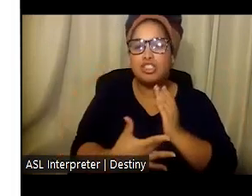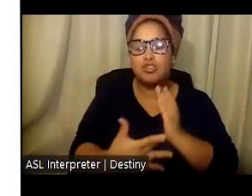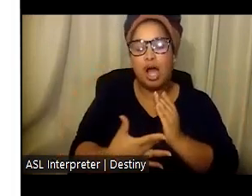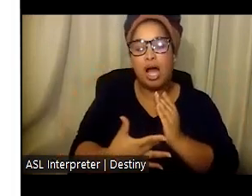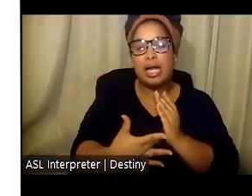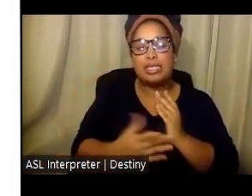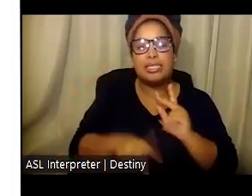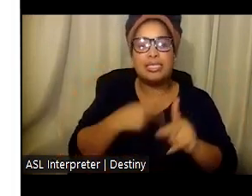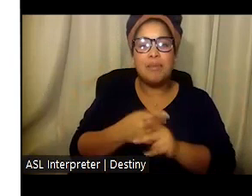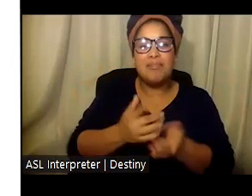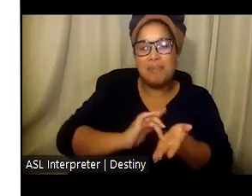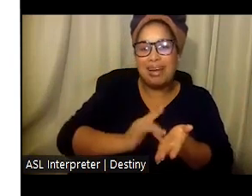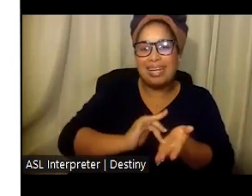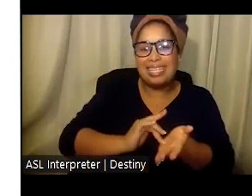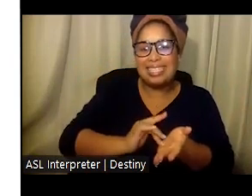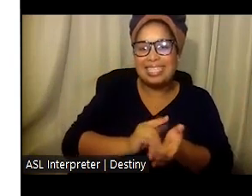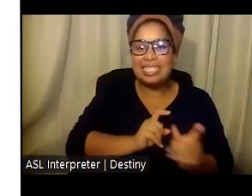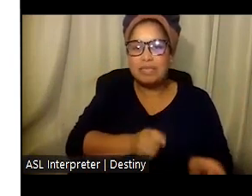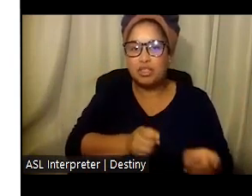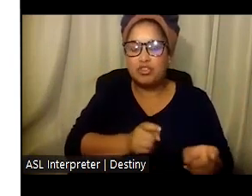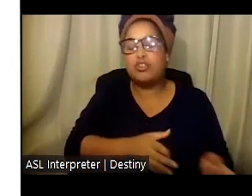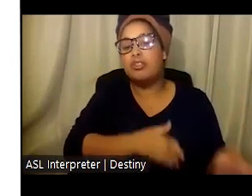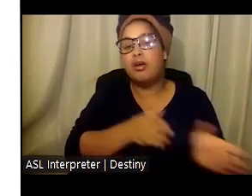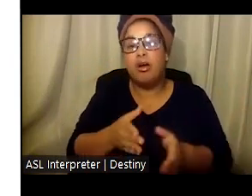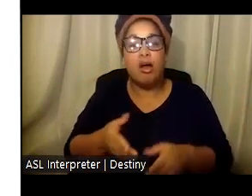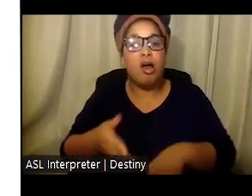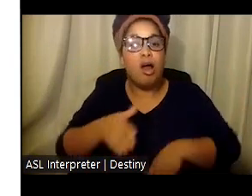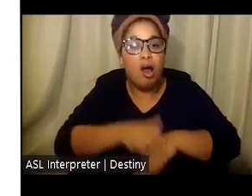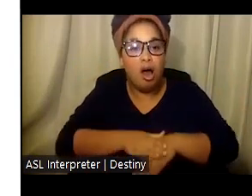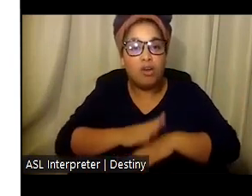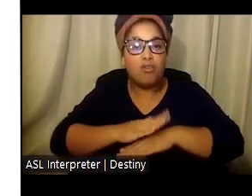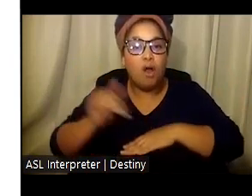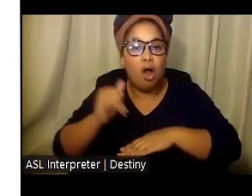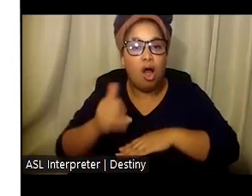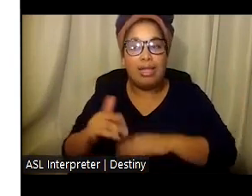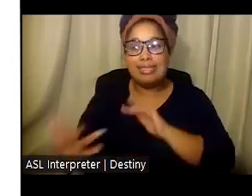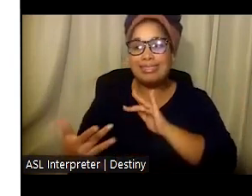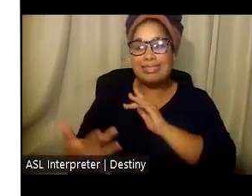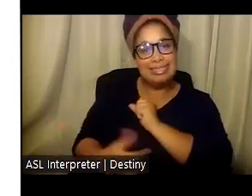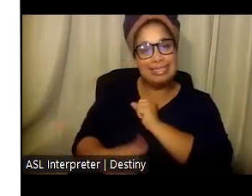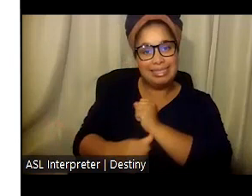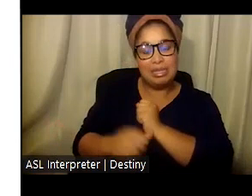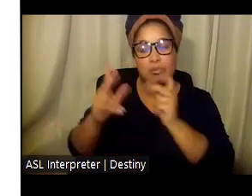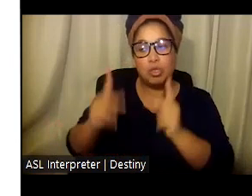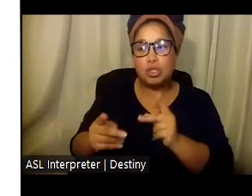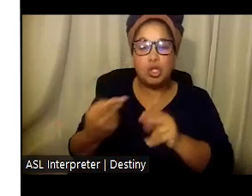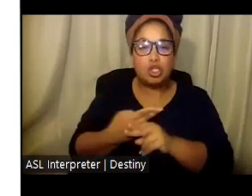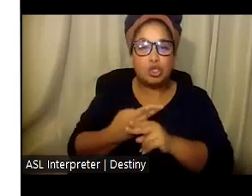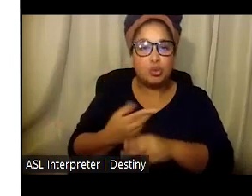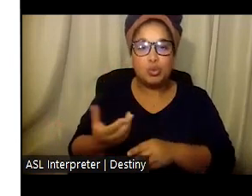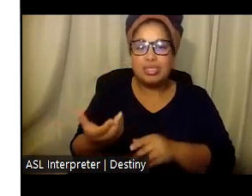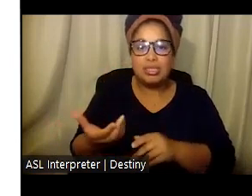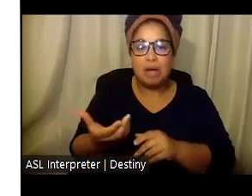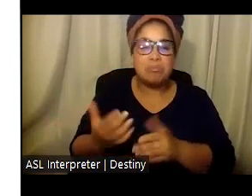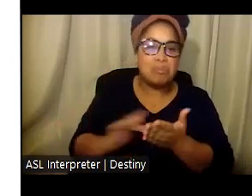dispensers. It can also provide instant on-call assistance in which the individual would use a handheld device